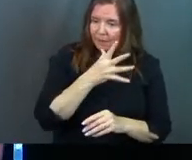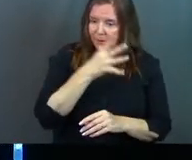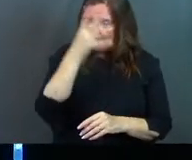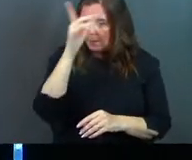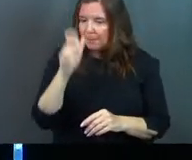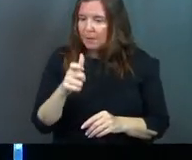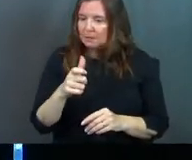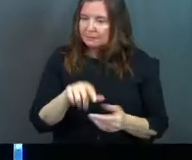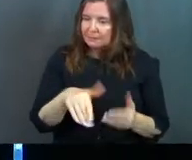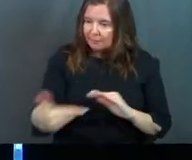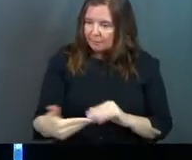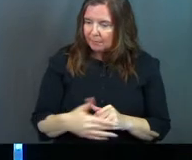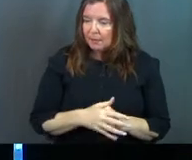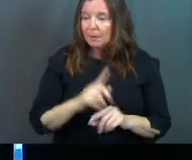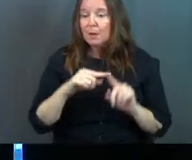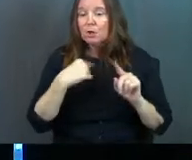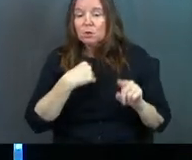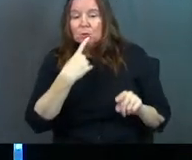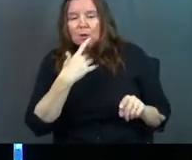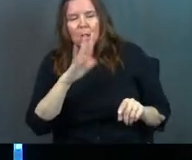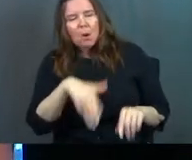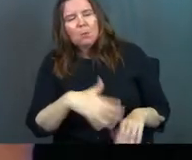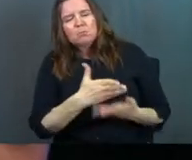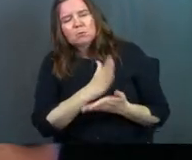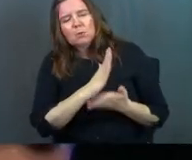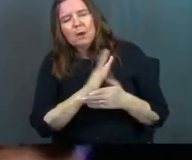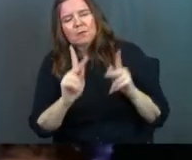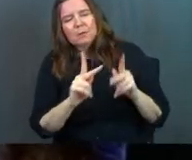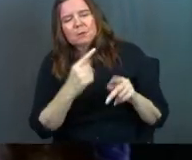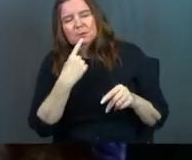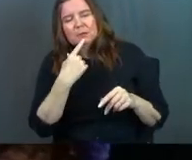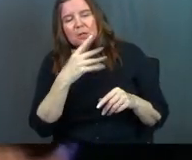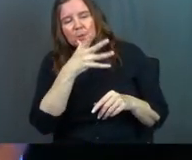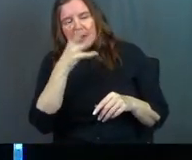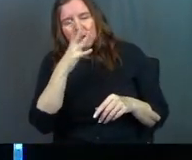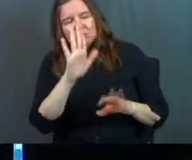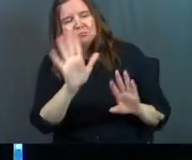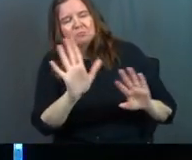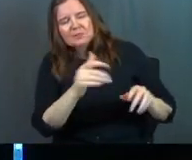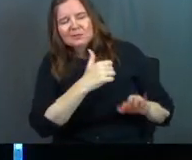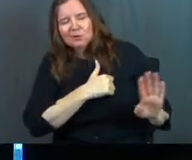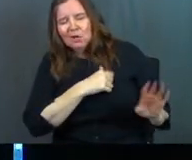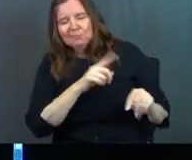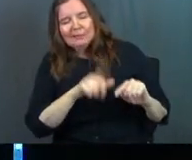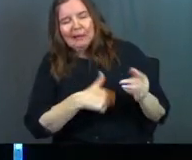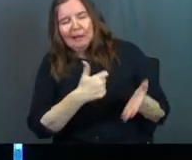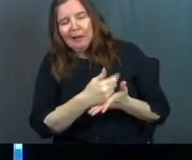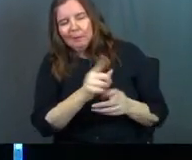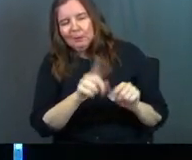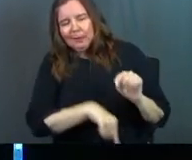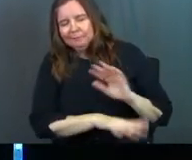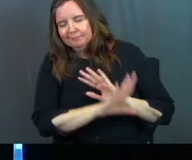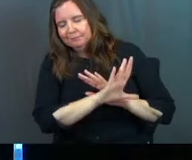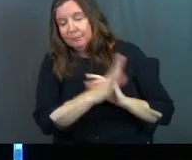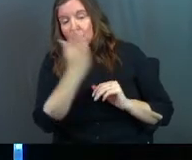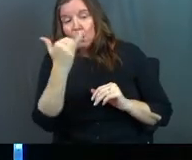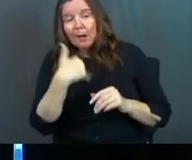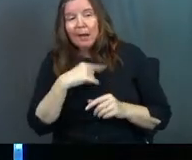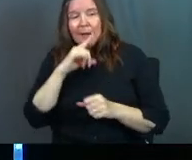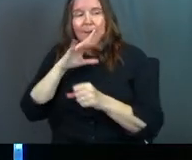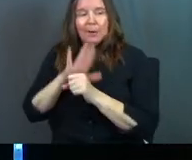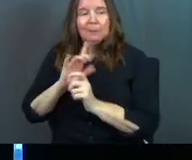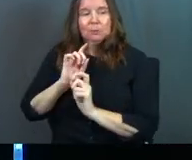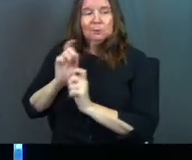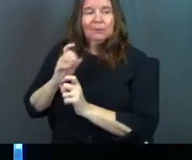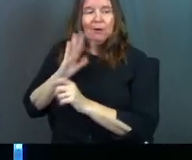father and mother must be put to death. But you say it is all right for people to say to their parents, sorry, I can't help you for I vowed